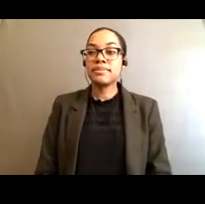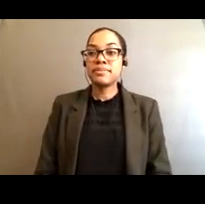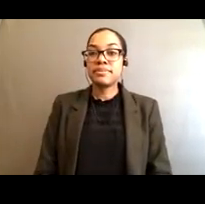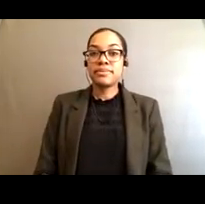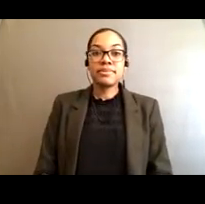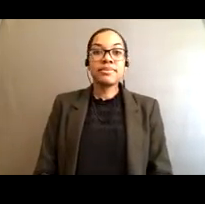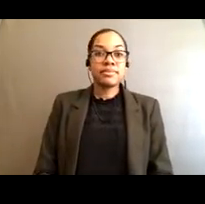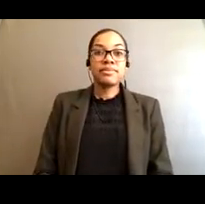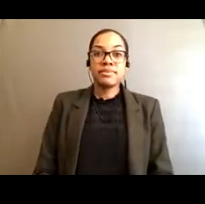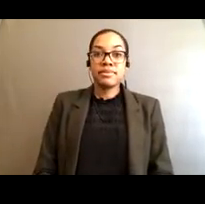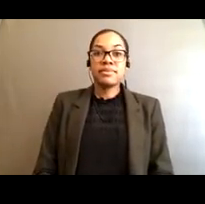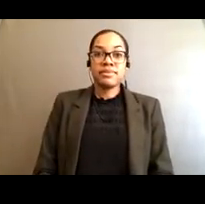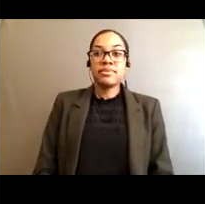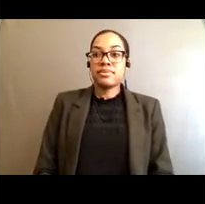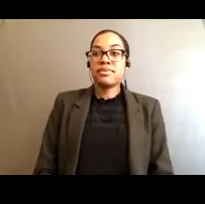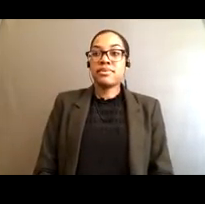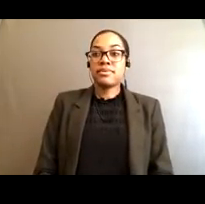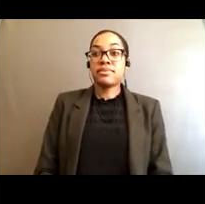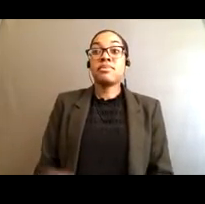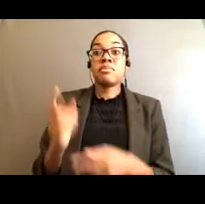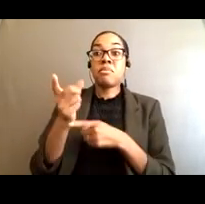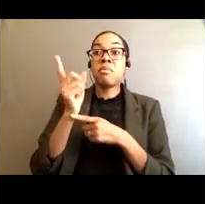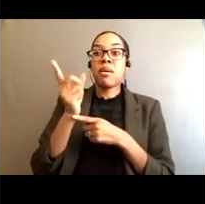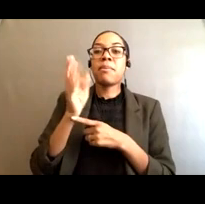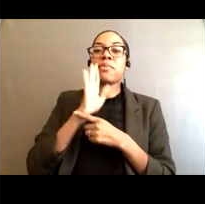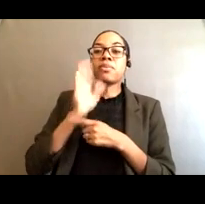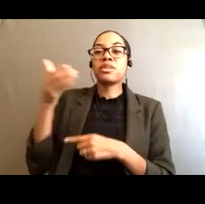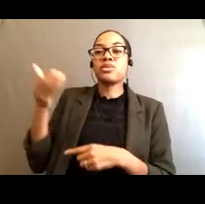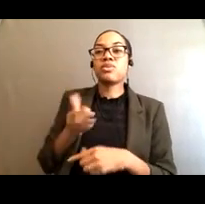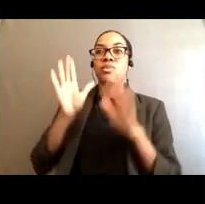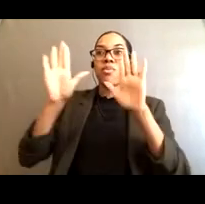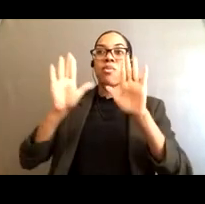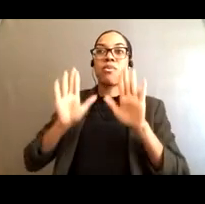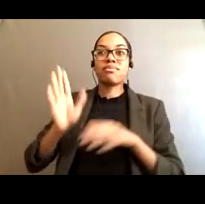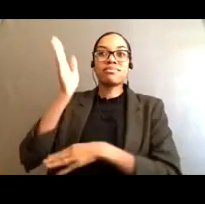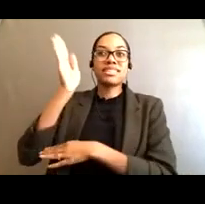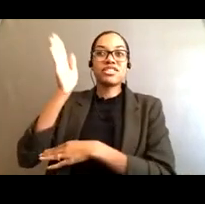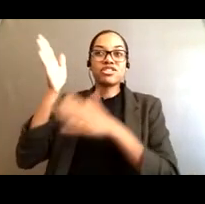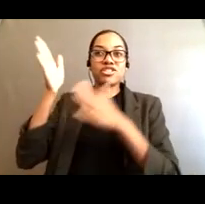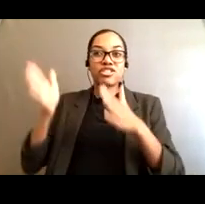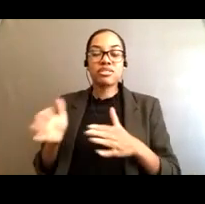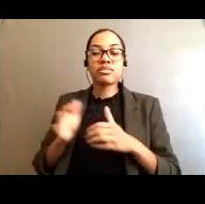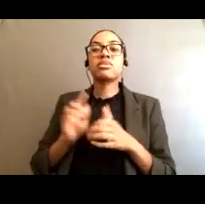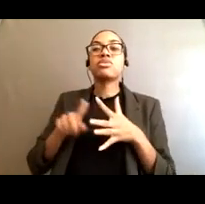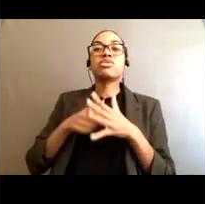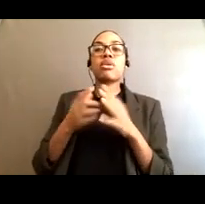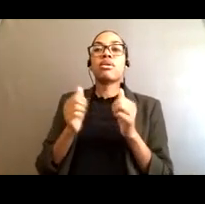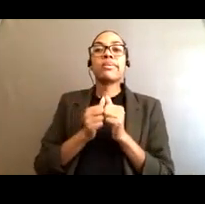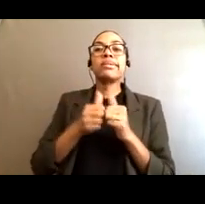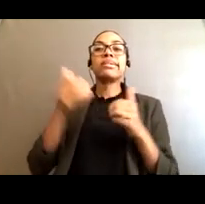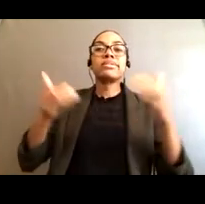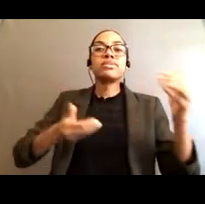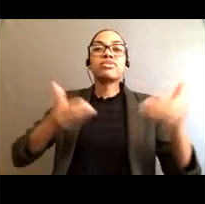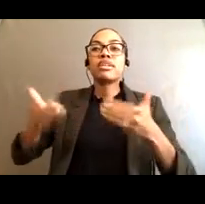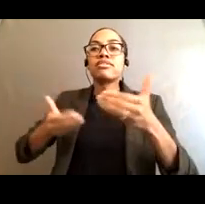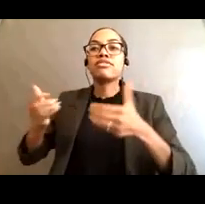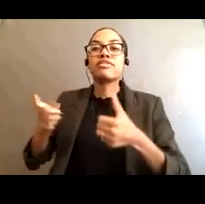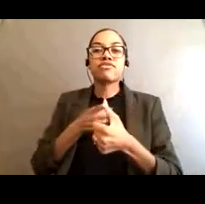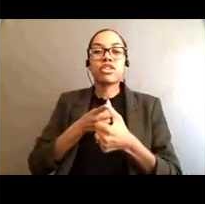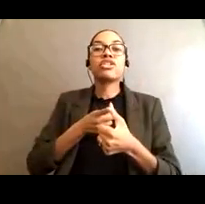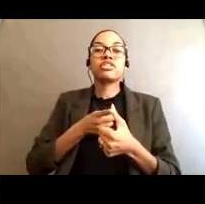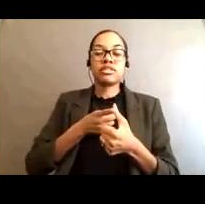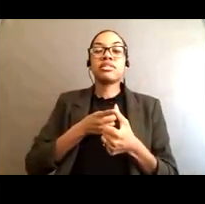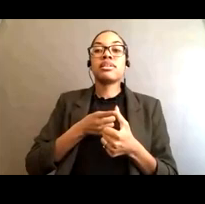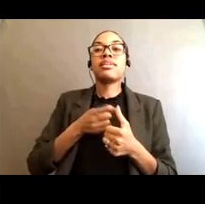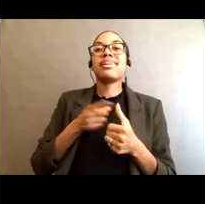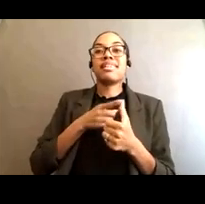So, in a moment, I'll be introducing you to our wonderful presenters. We're going to start with introductions, then we'll have about 45 minutes, give or